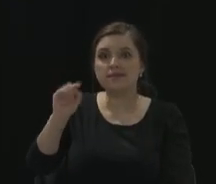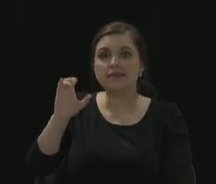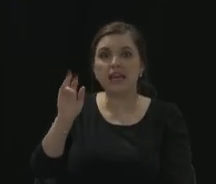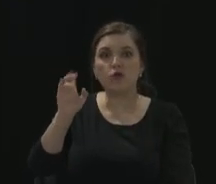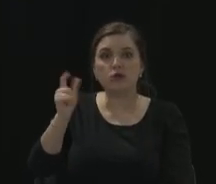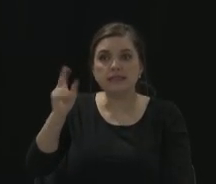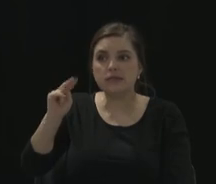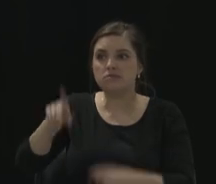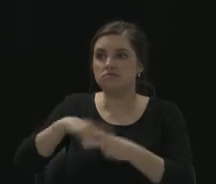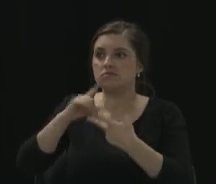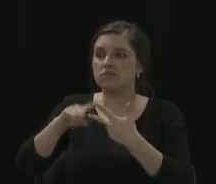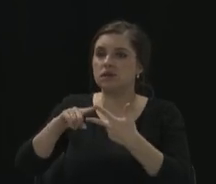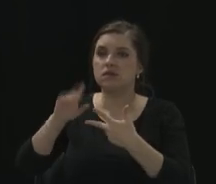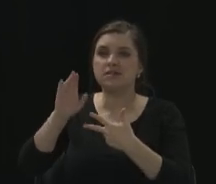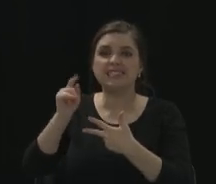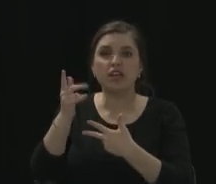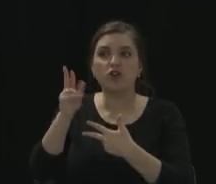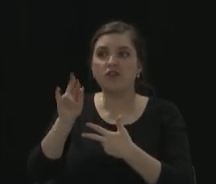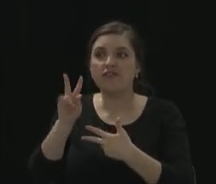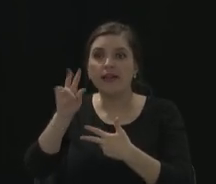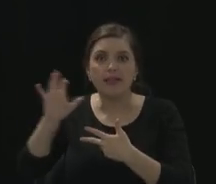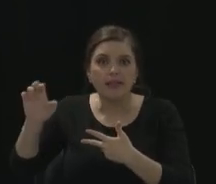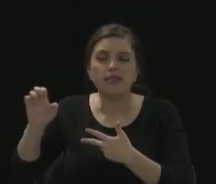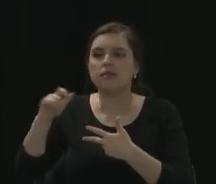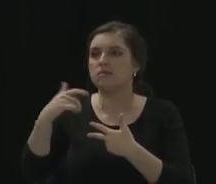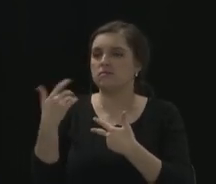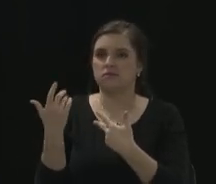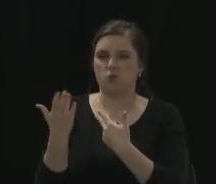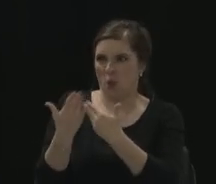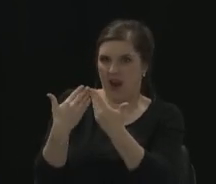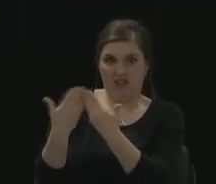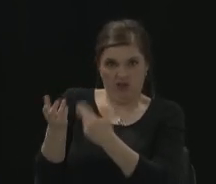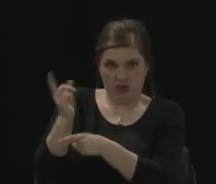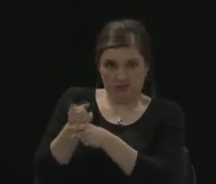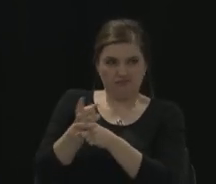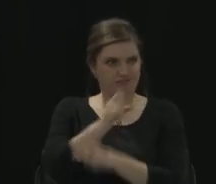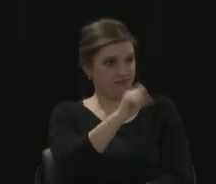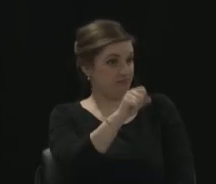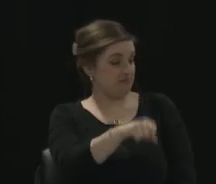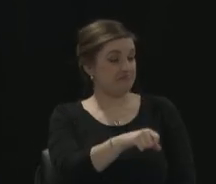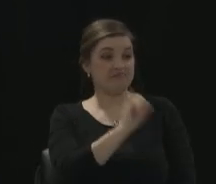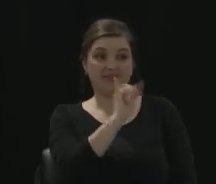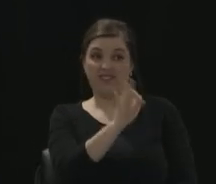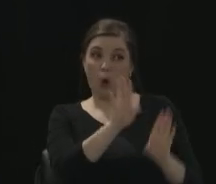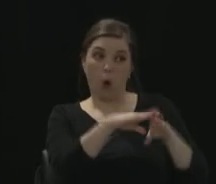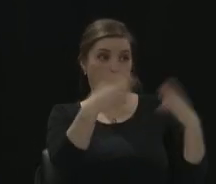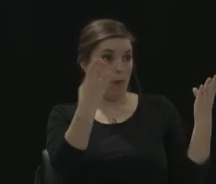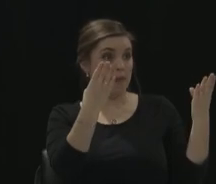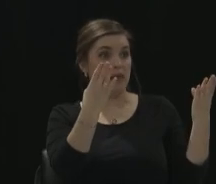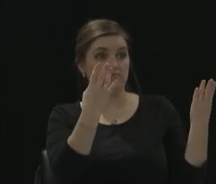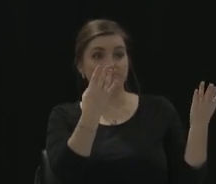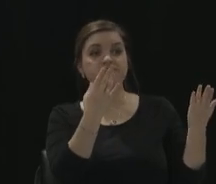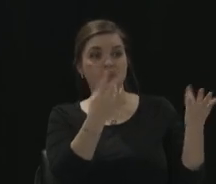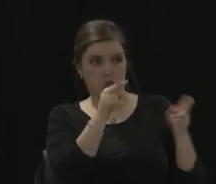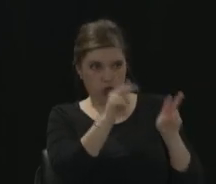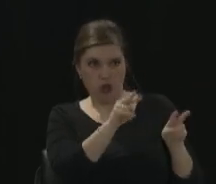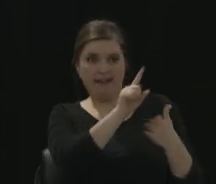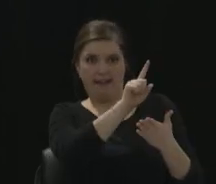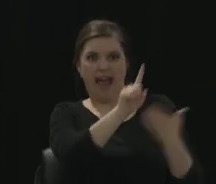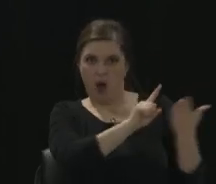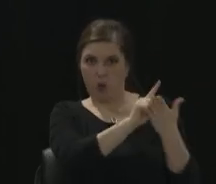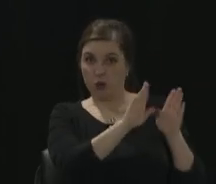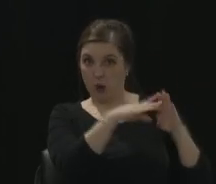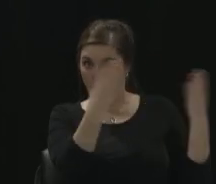Centerville, wherever I decide I wanted to go. Absolutely. Wherever there's one that's open. Okay. Just look at their hours to make sure you arrive there when they're open.